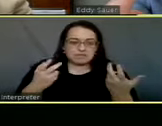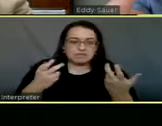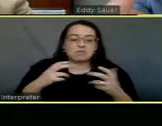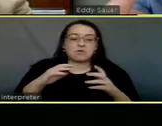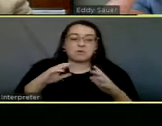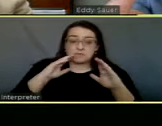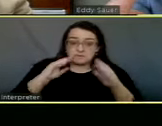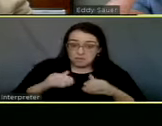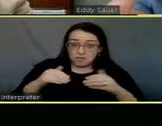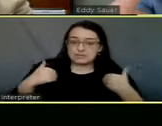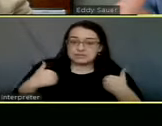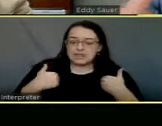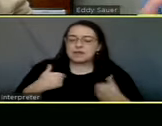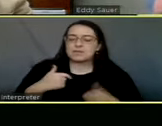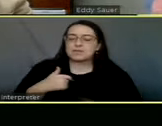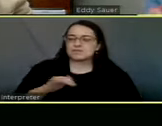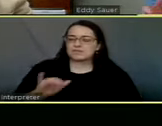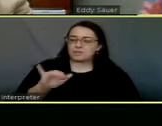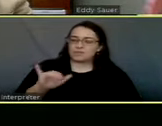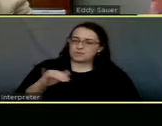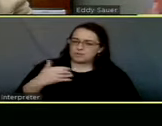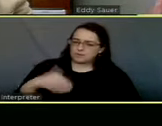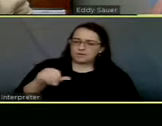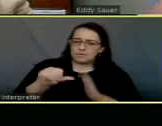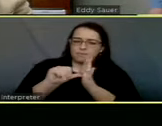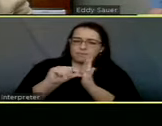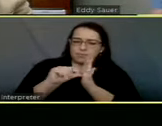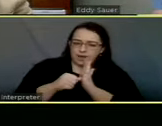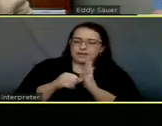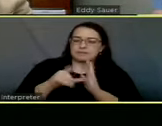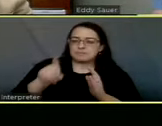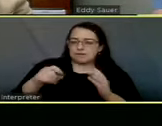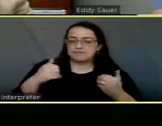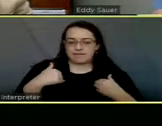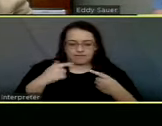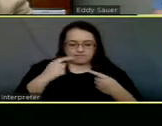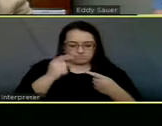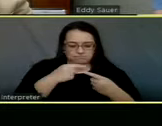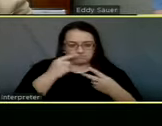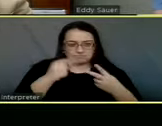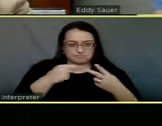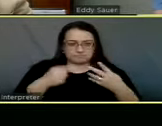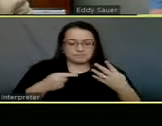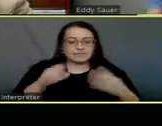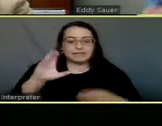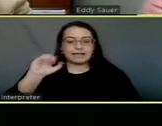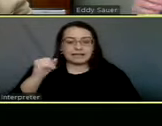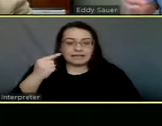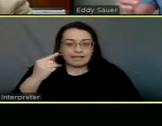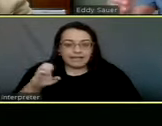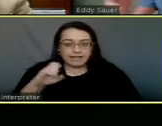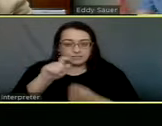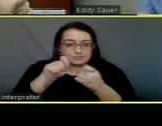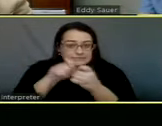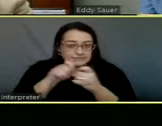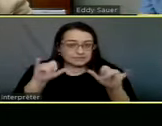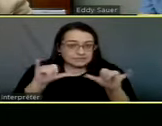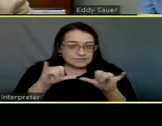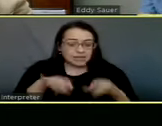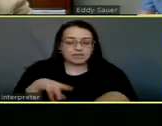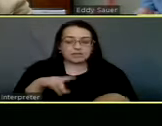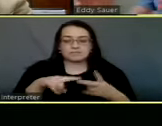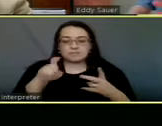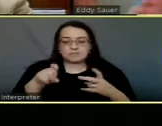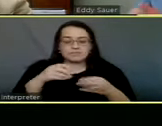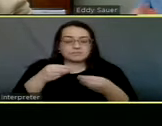animals is I was very impressed to see you've got to have X, and Z. Your cages have got to be a certain way. You've got to provide a certain